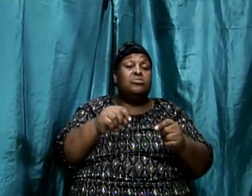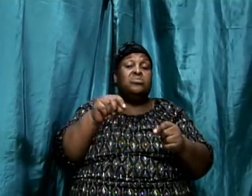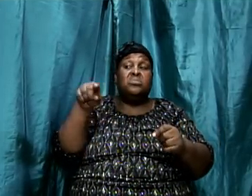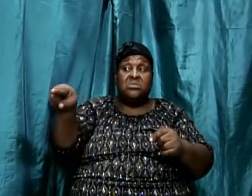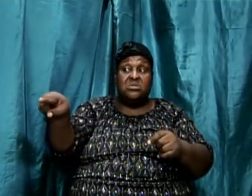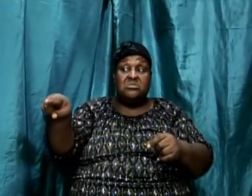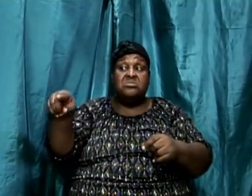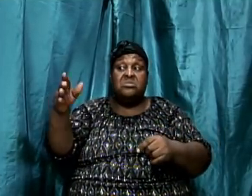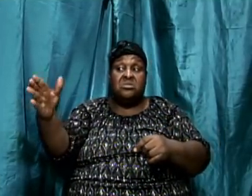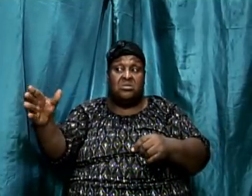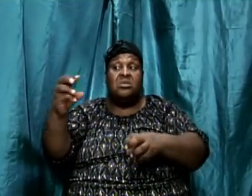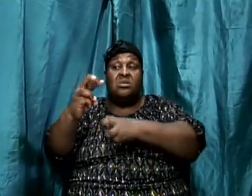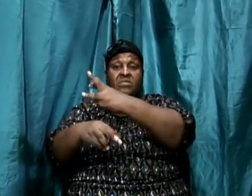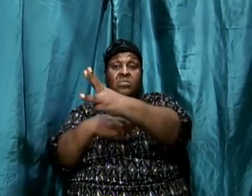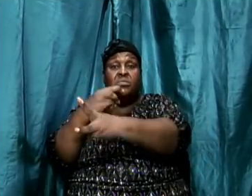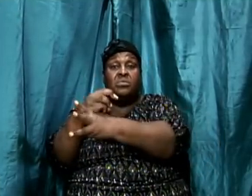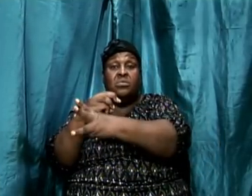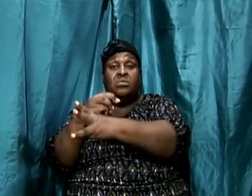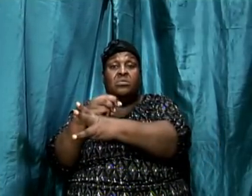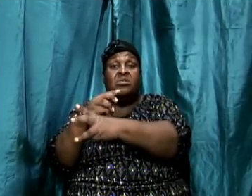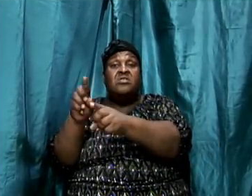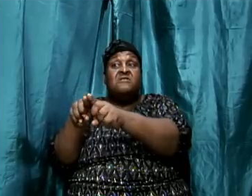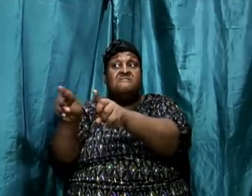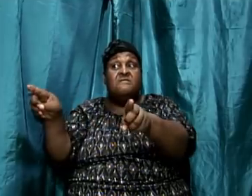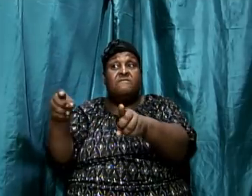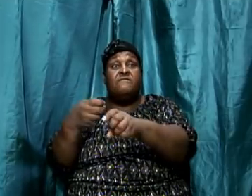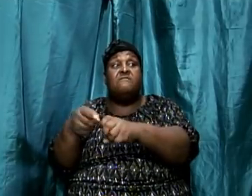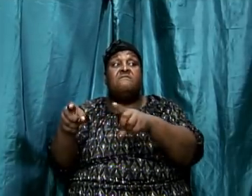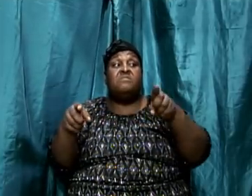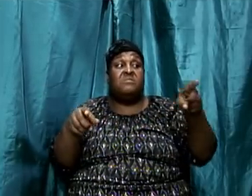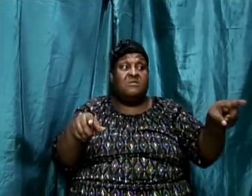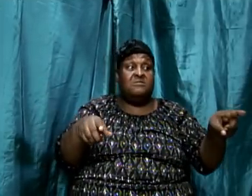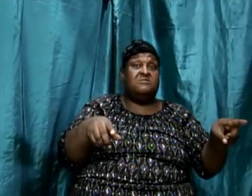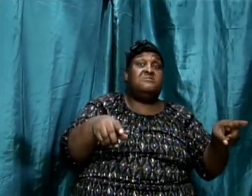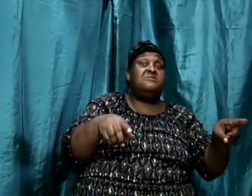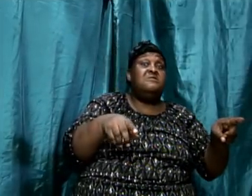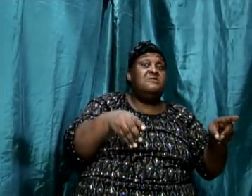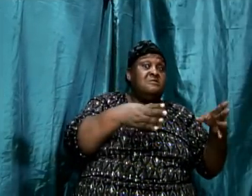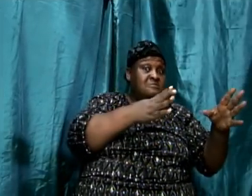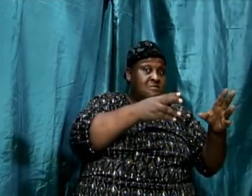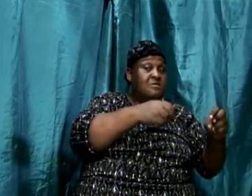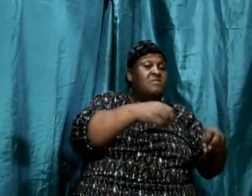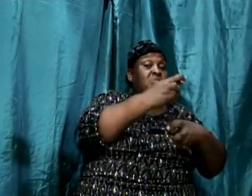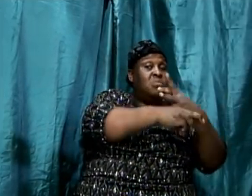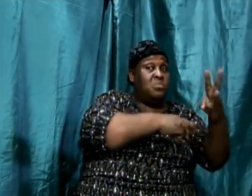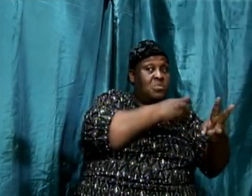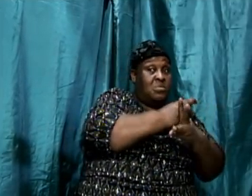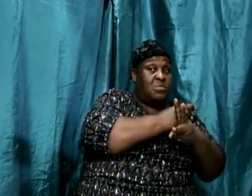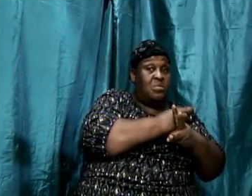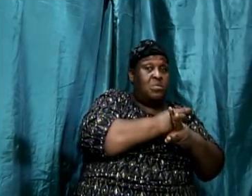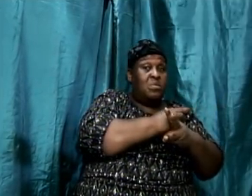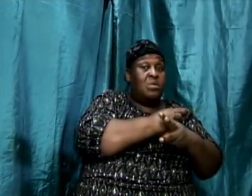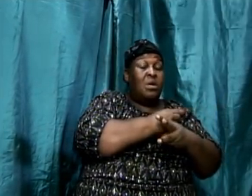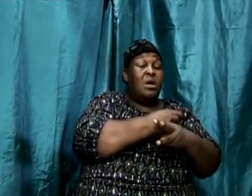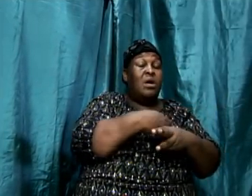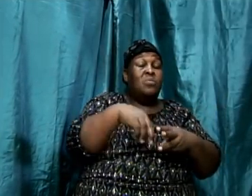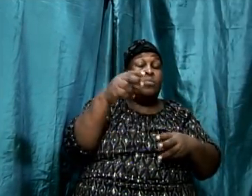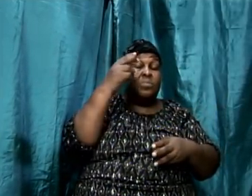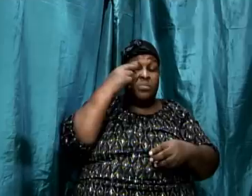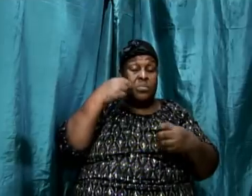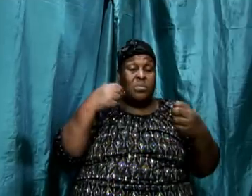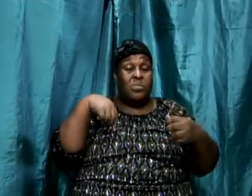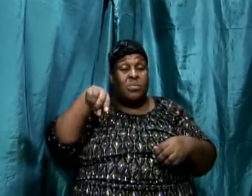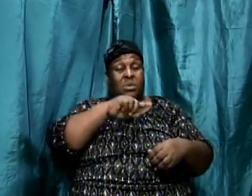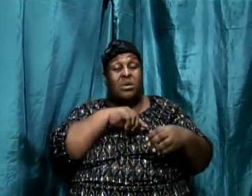I mean, and therefore, we have to take into consideration the background behind the book that we are trying to